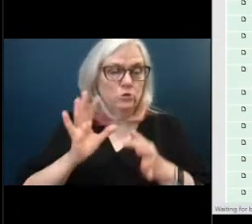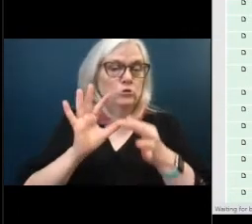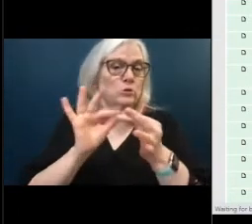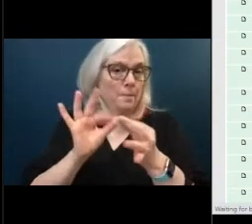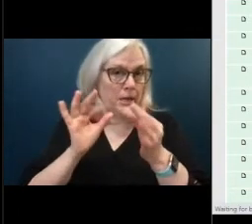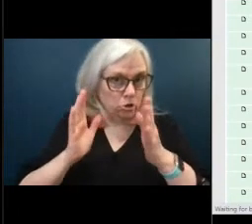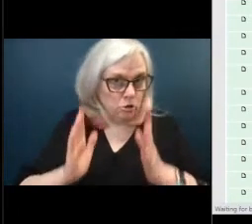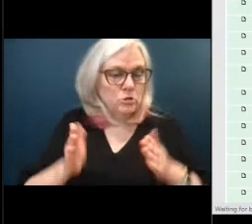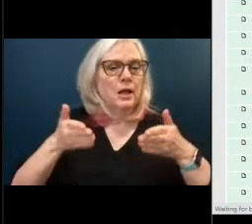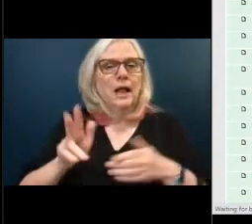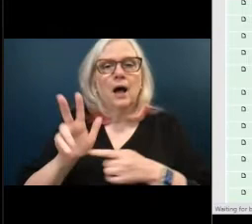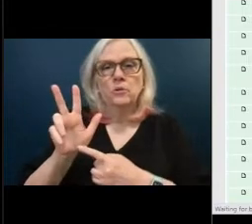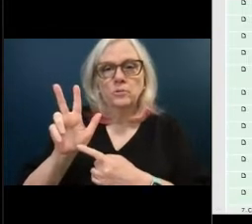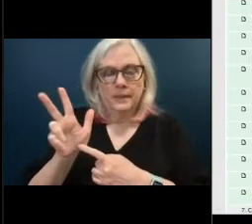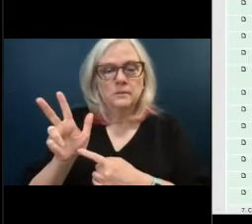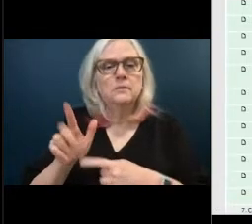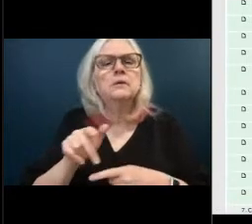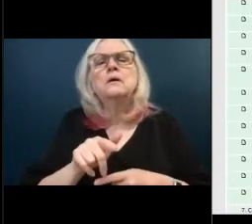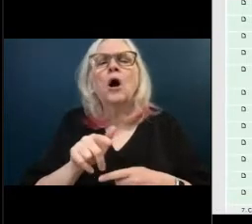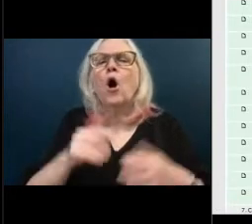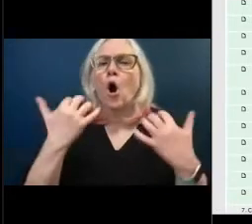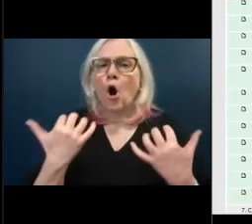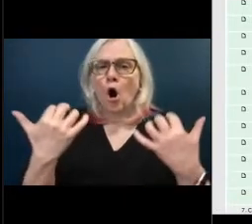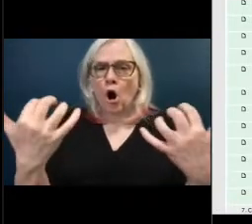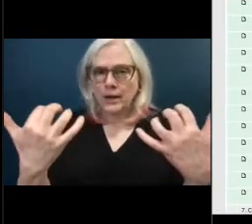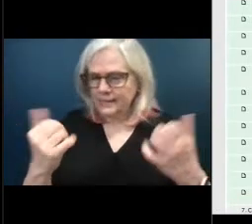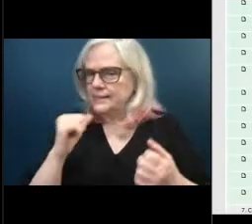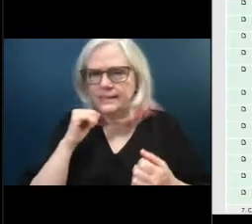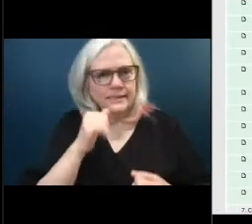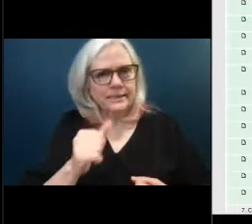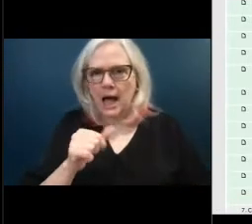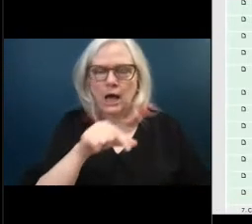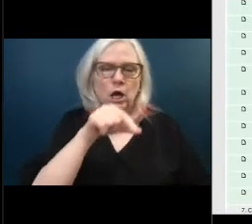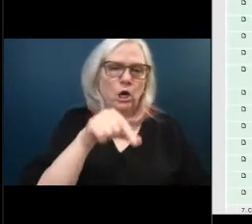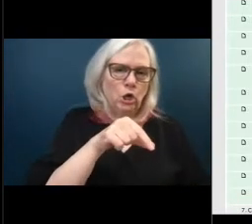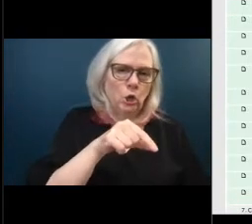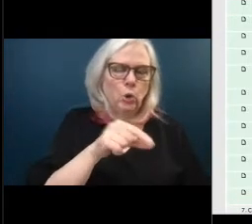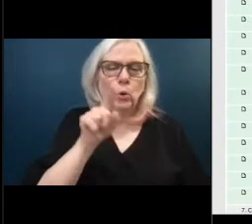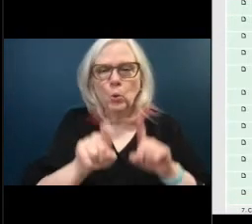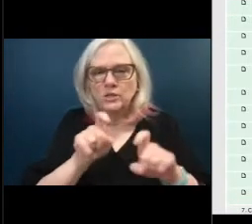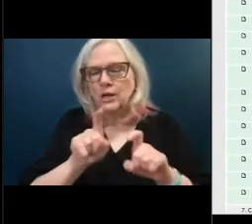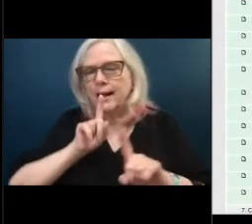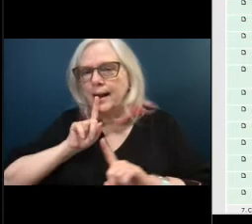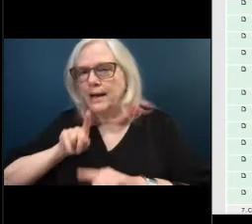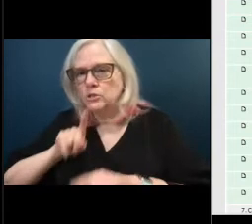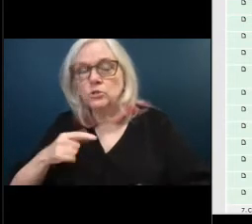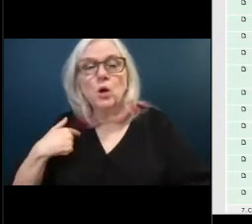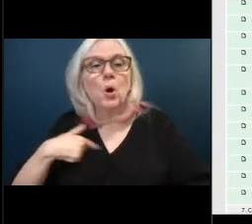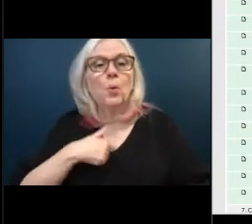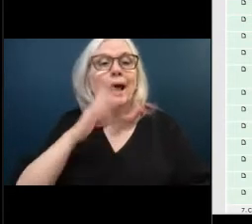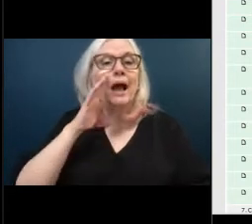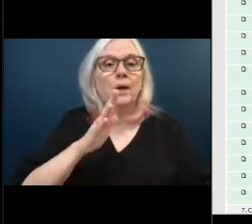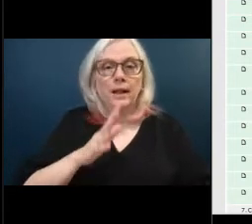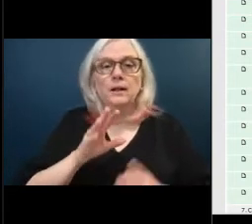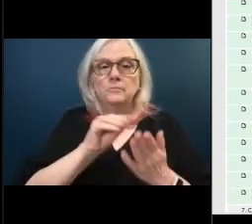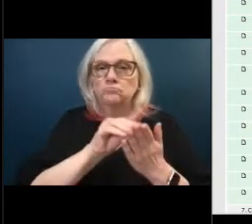is not a Q&A. We, members of the commission and staff, we will take notes of what's said today. And we will respond to